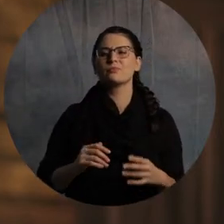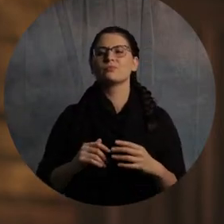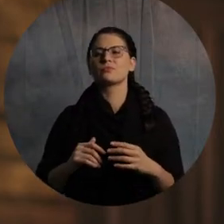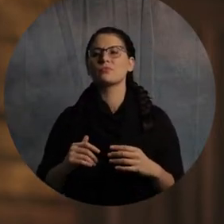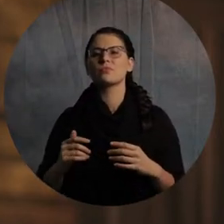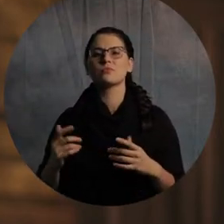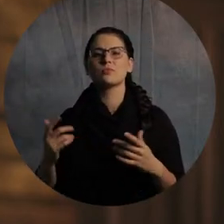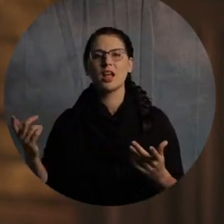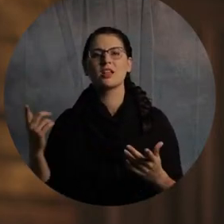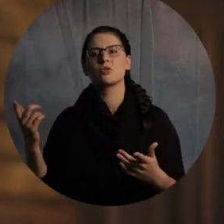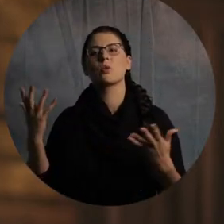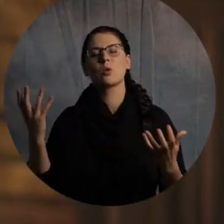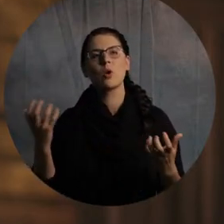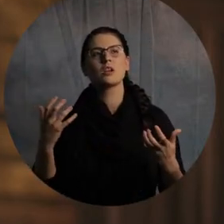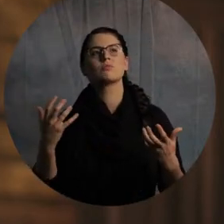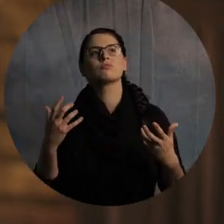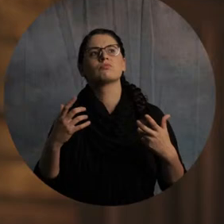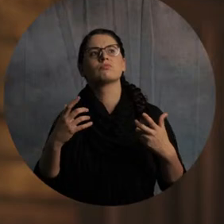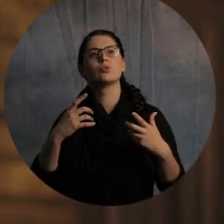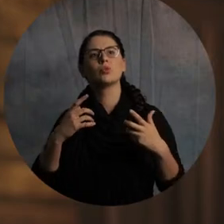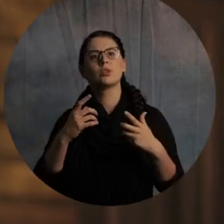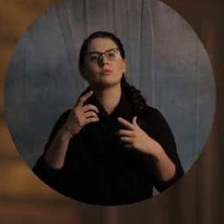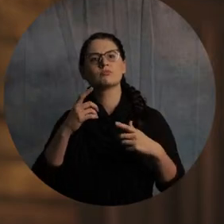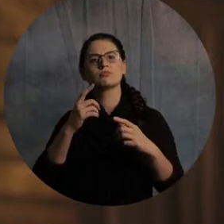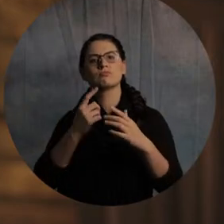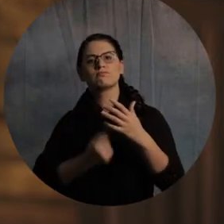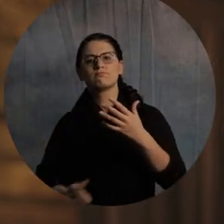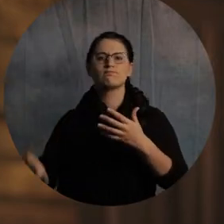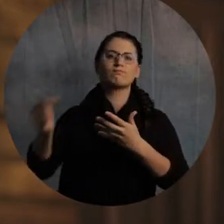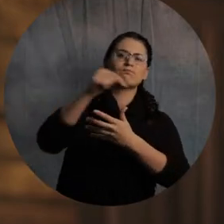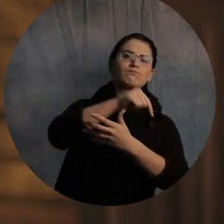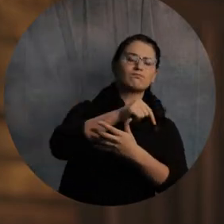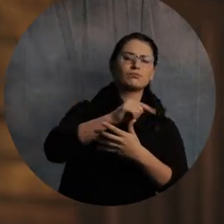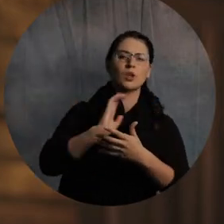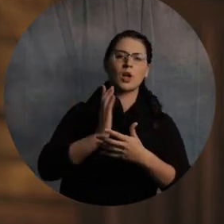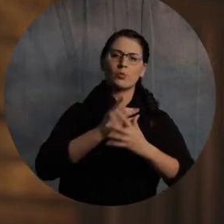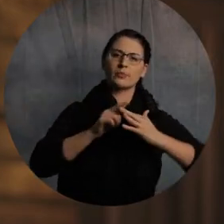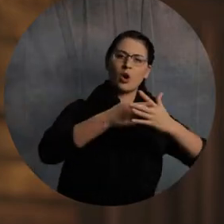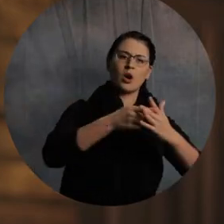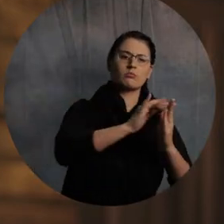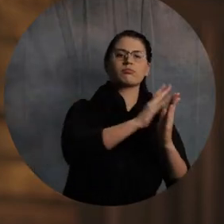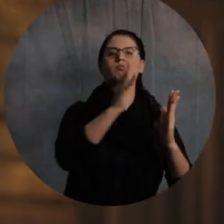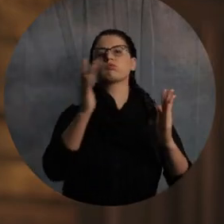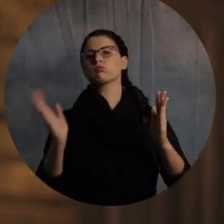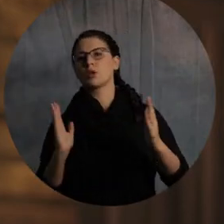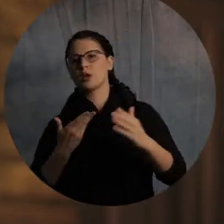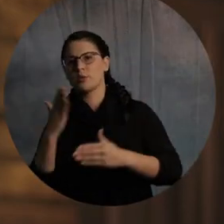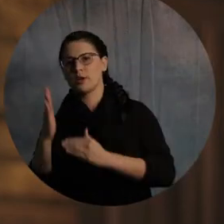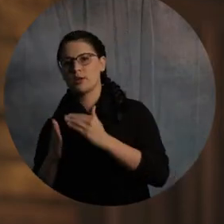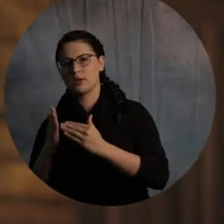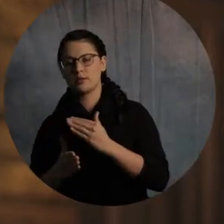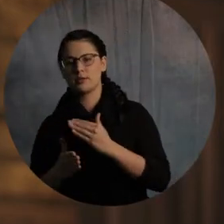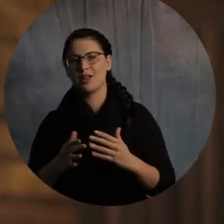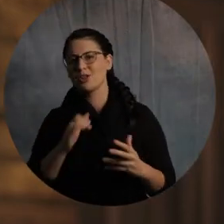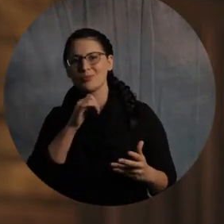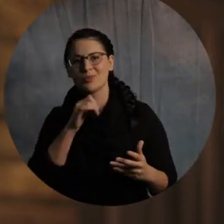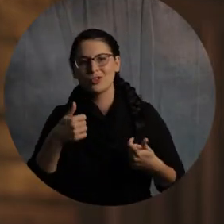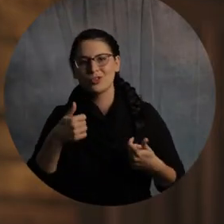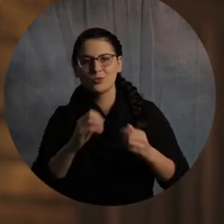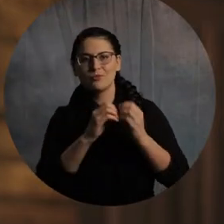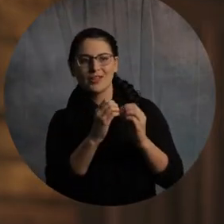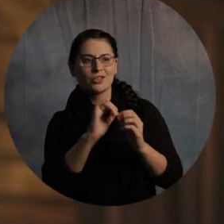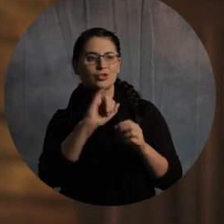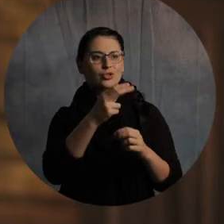want to circle around where we started and where we ended. Again, I'm not, I see Jonathan in the background. I'm not doing this so I can fix his sermon.